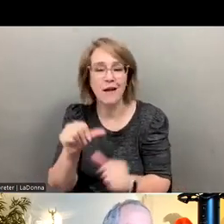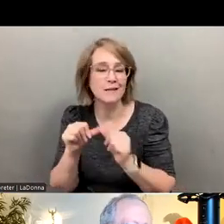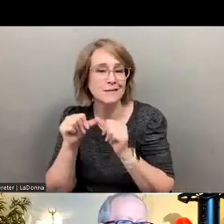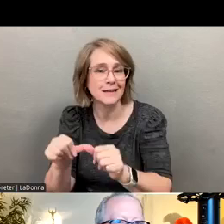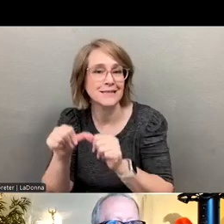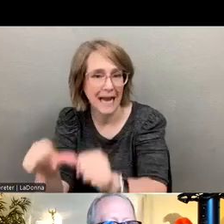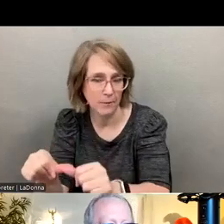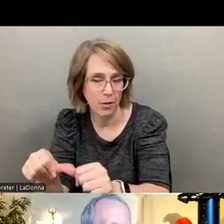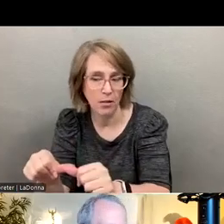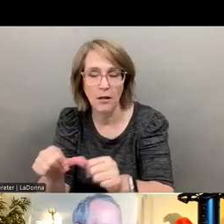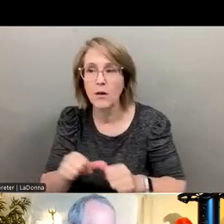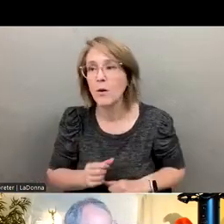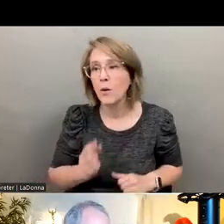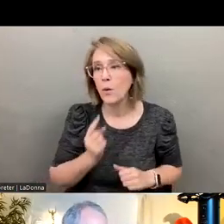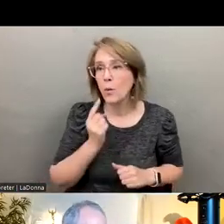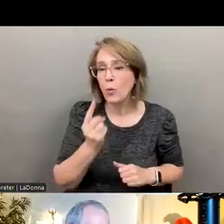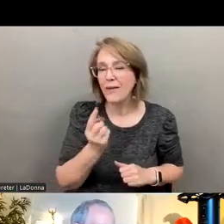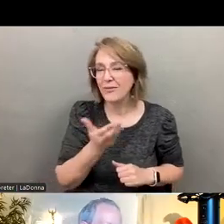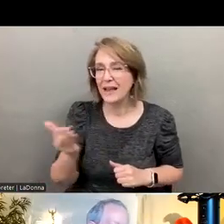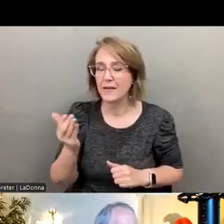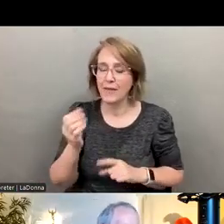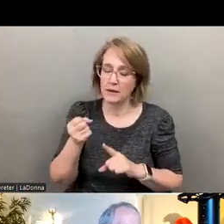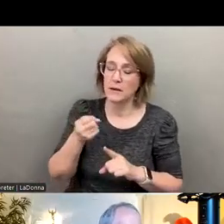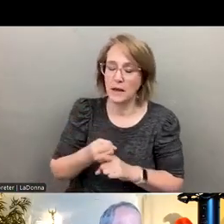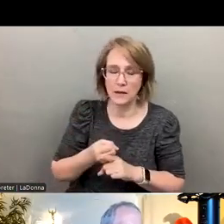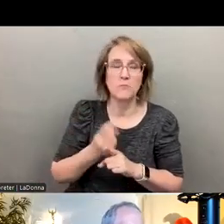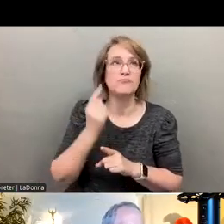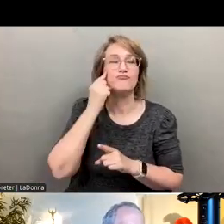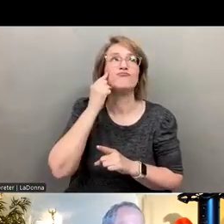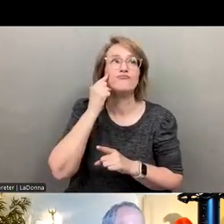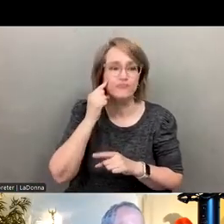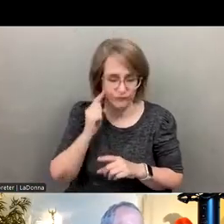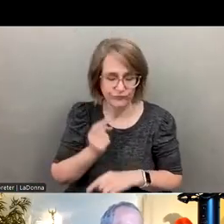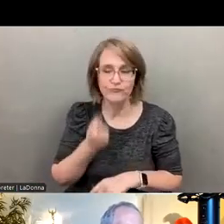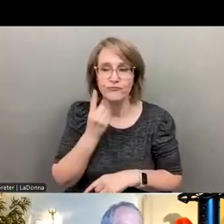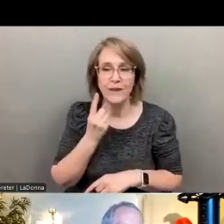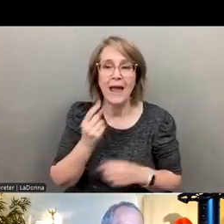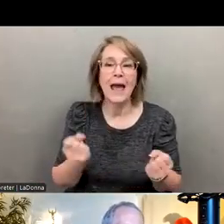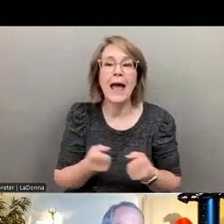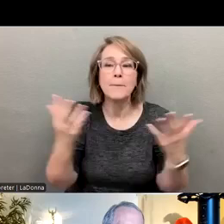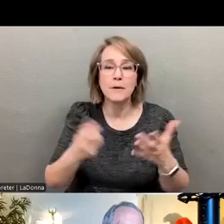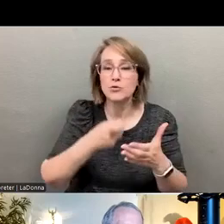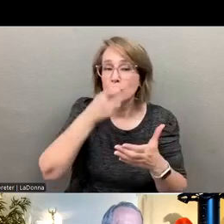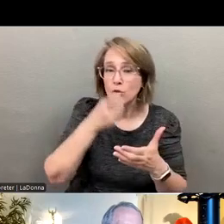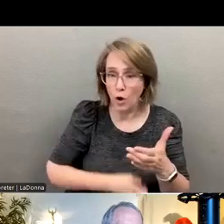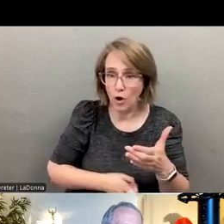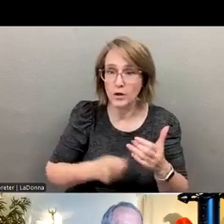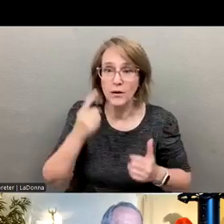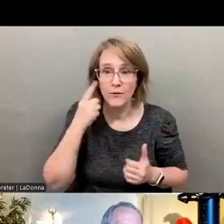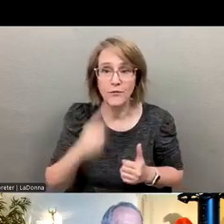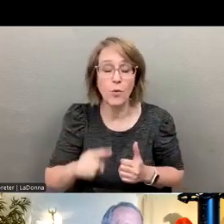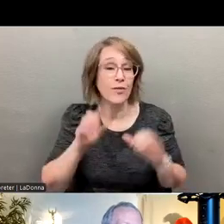I'll mention just one thing that hit, uh, the, the, the amount of, um, costs that came out of the great